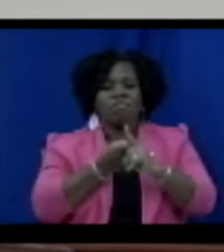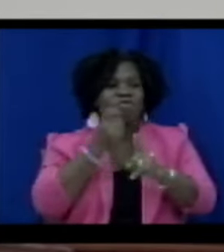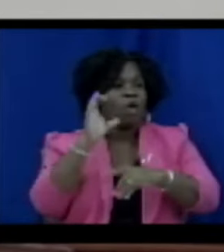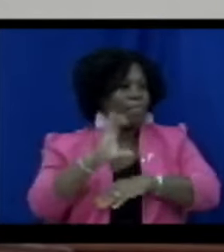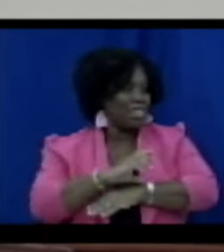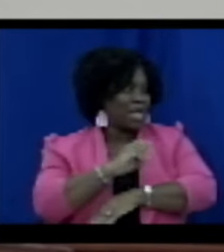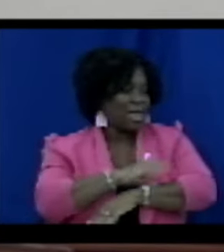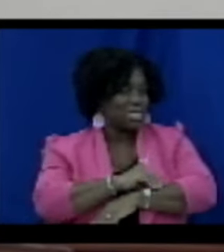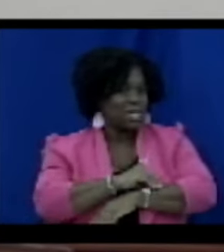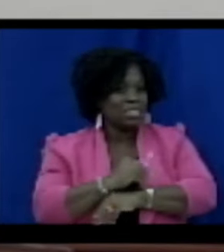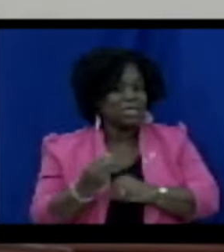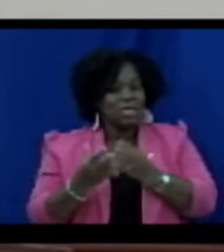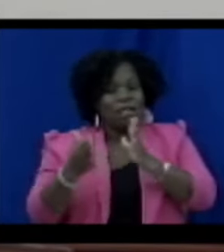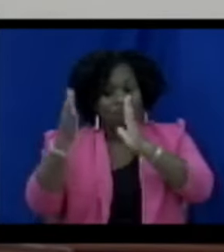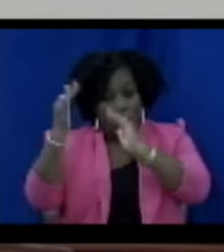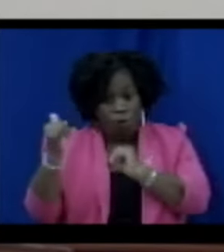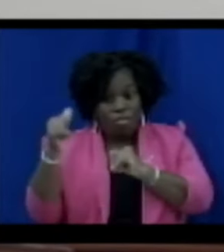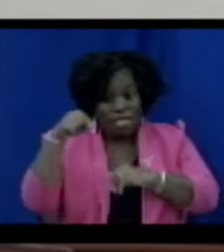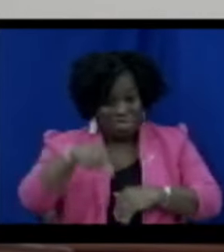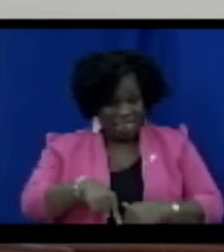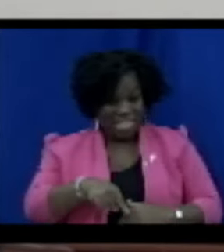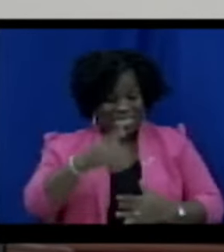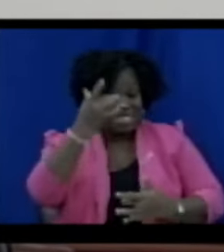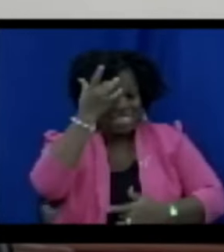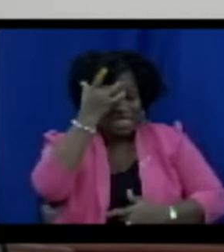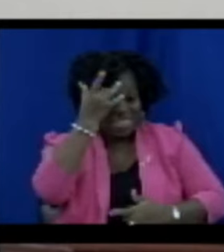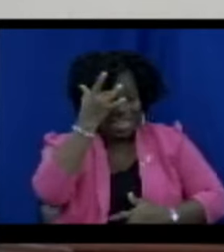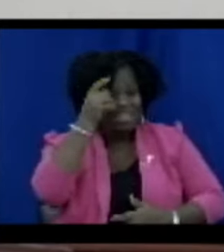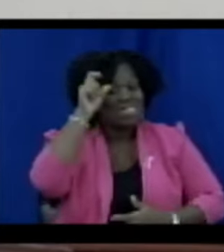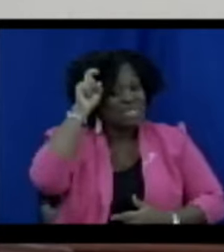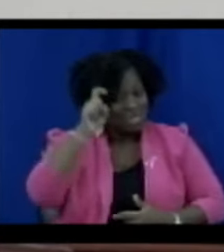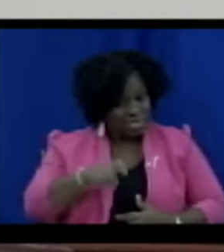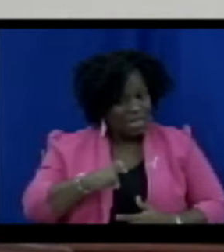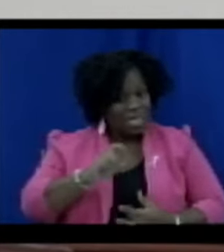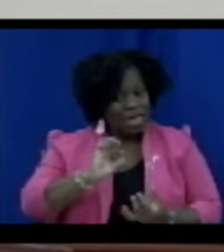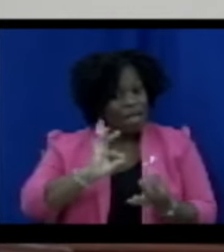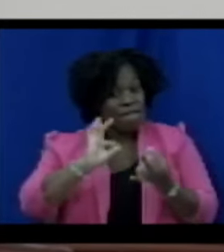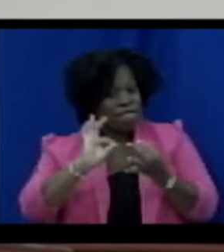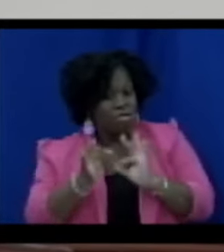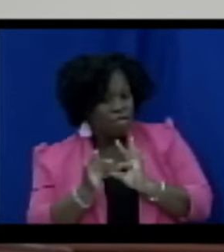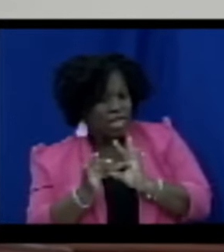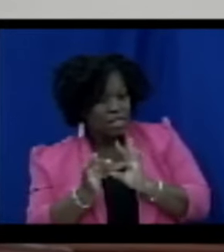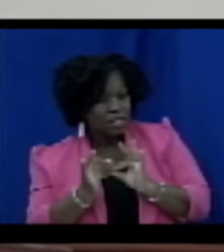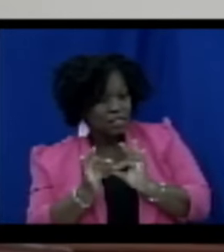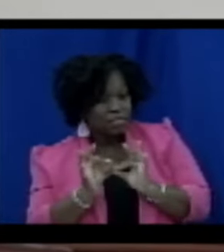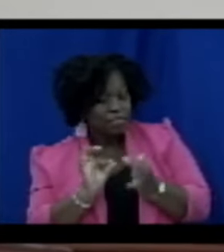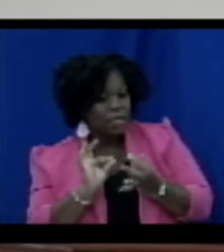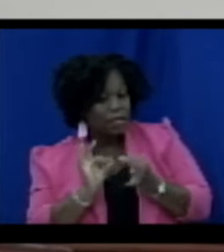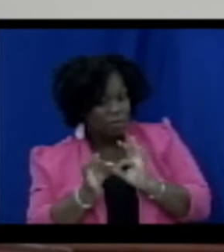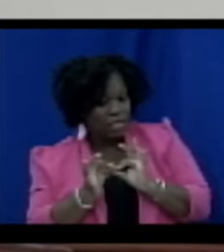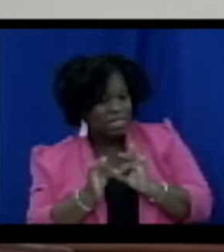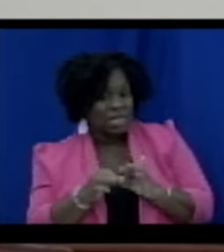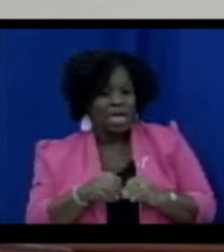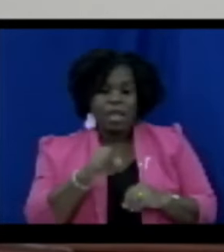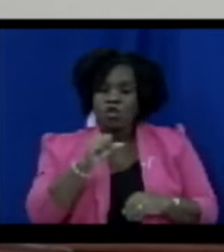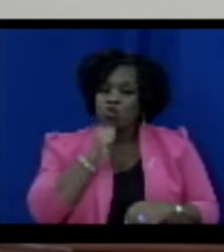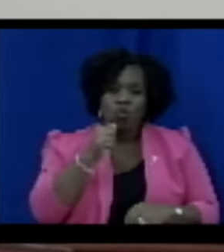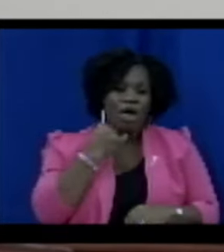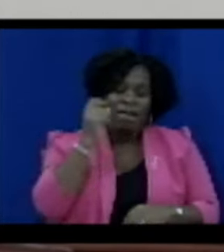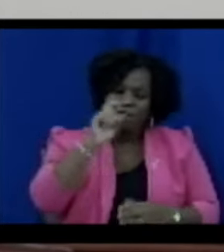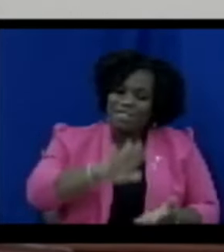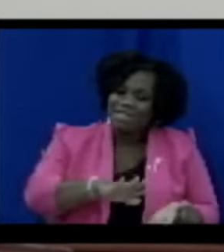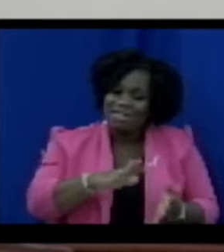this disease can be dealt with, that the battle can be won, and therefore, I want to say to